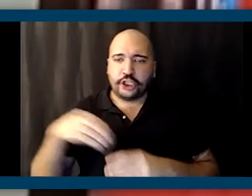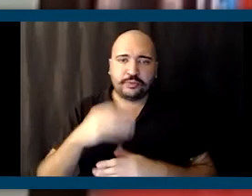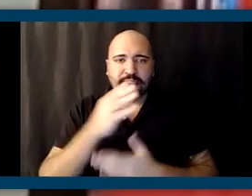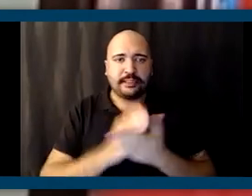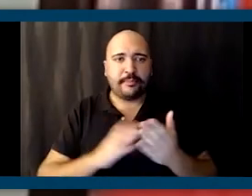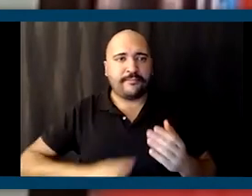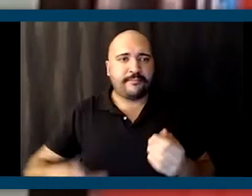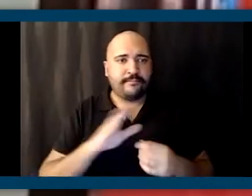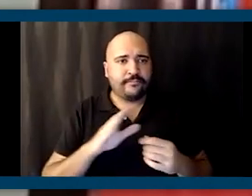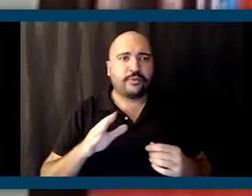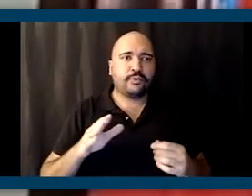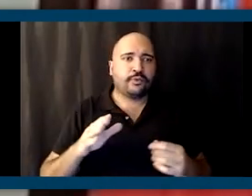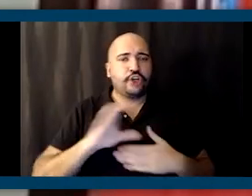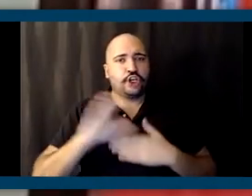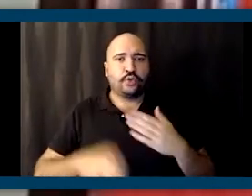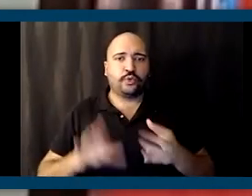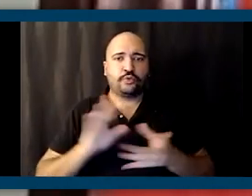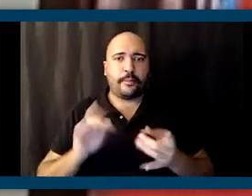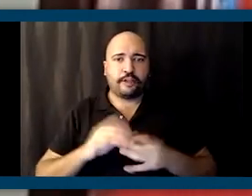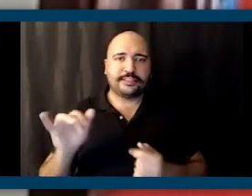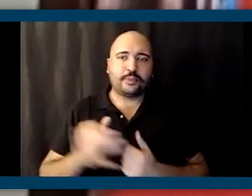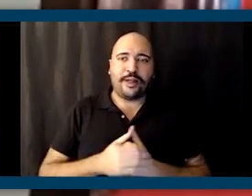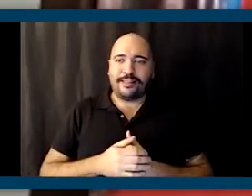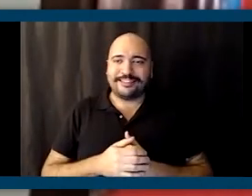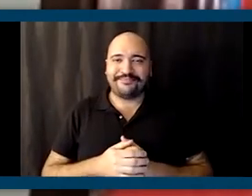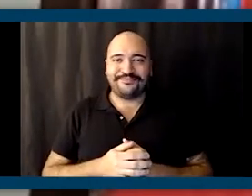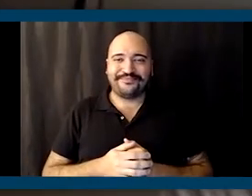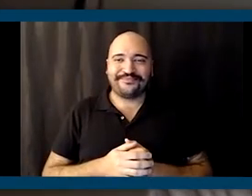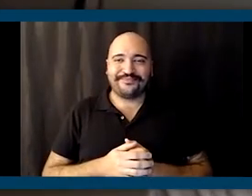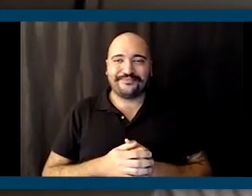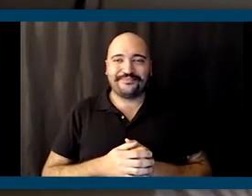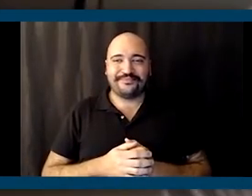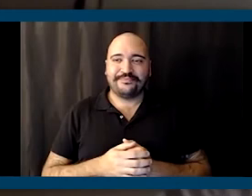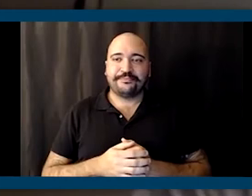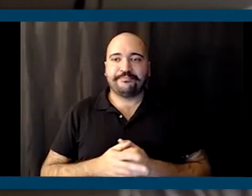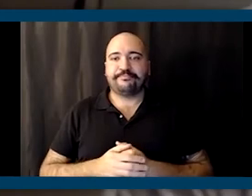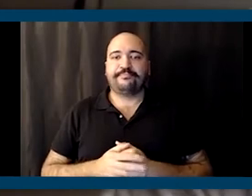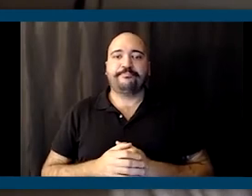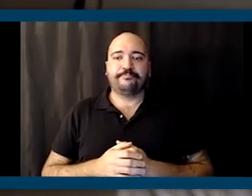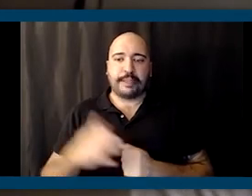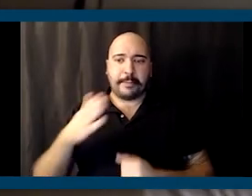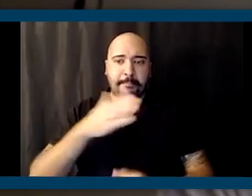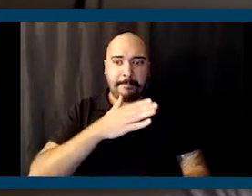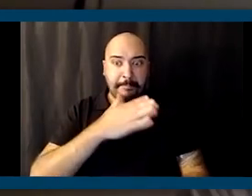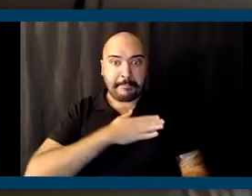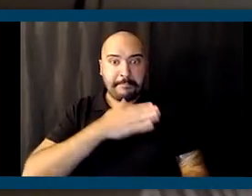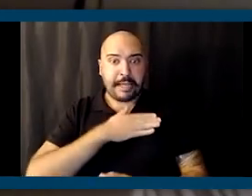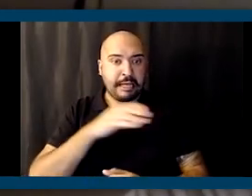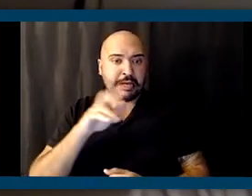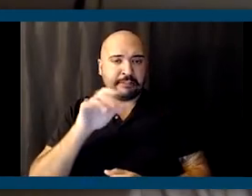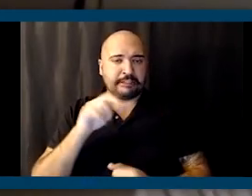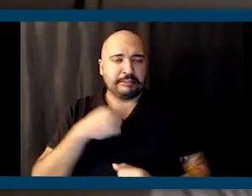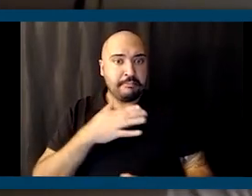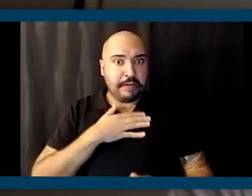of your, uh, uh, concluding remarks as well. Well, I'll say my charge, um, has always